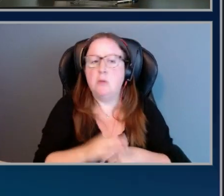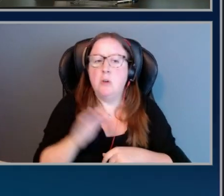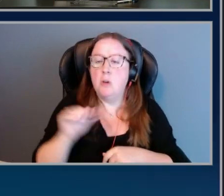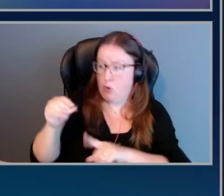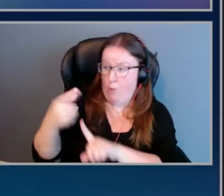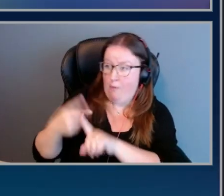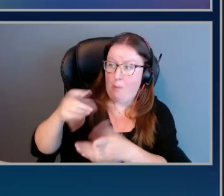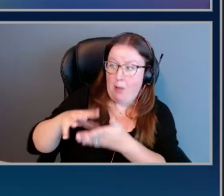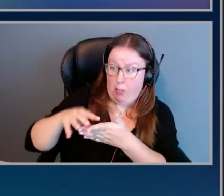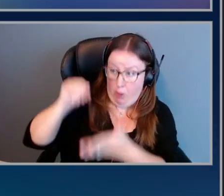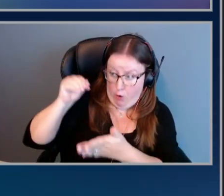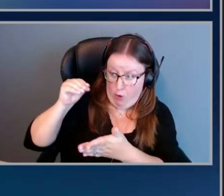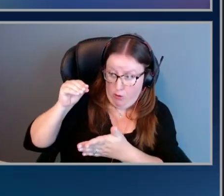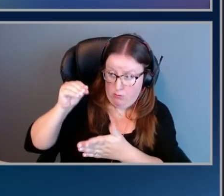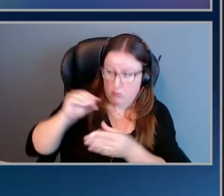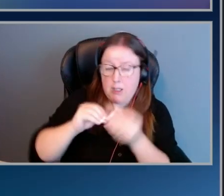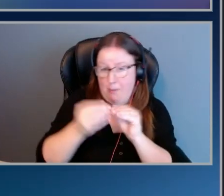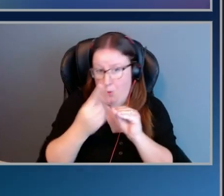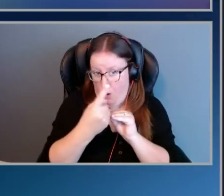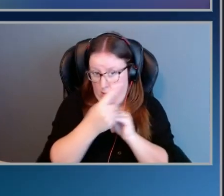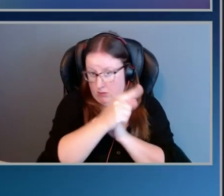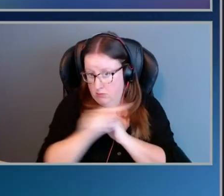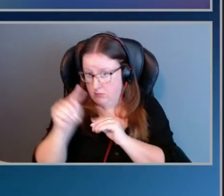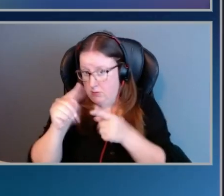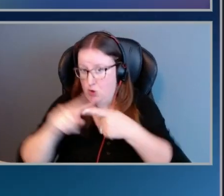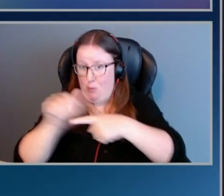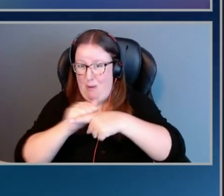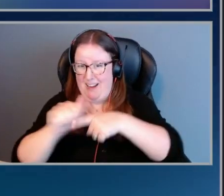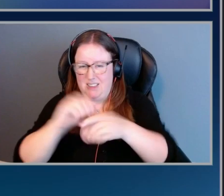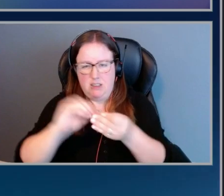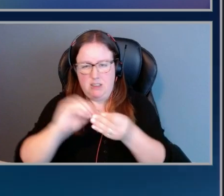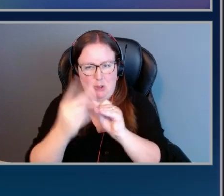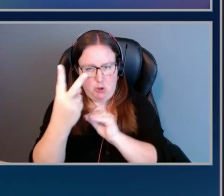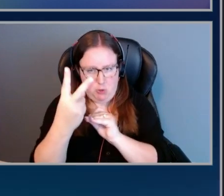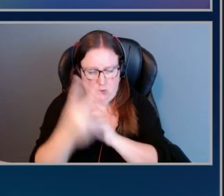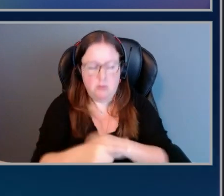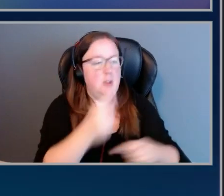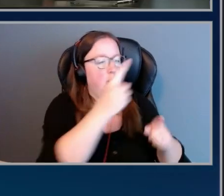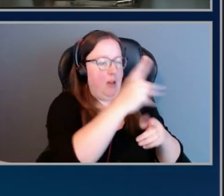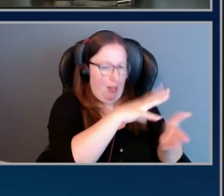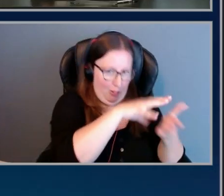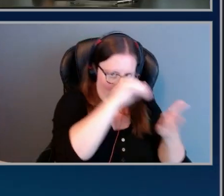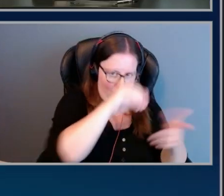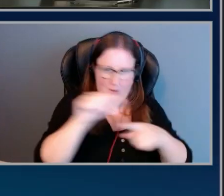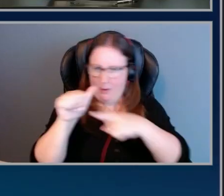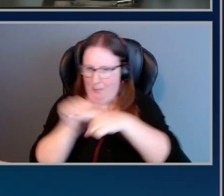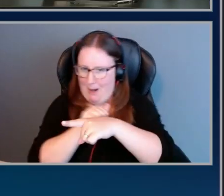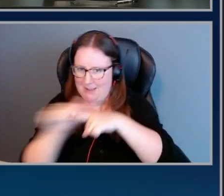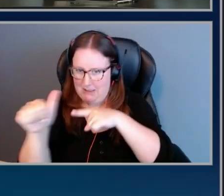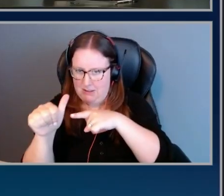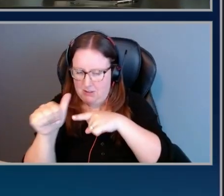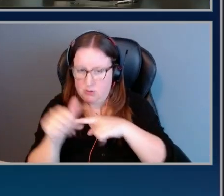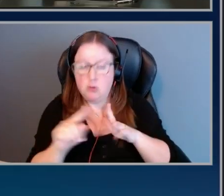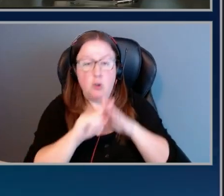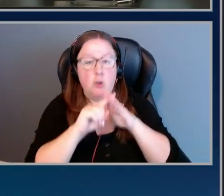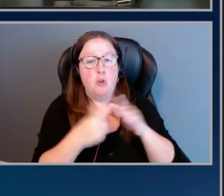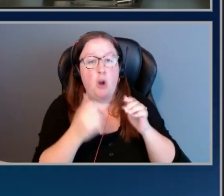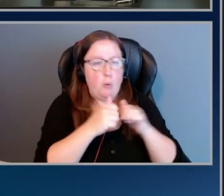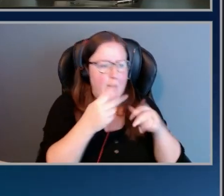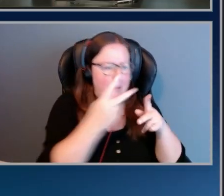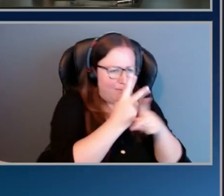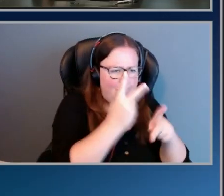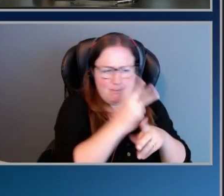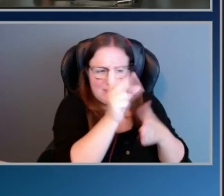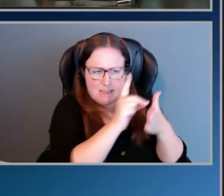learn on the left, number one, and now we're going into practice. That's right. Perfect. We went from learn to practice. this is, again, you start with discovery and design,